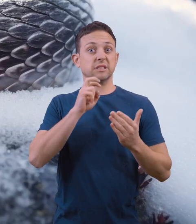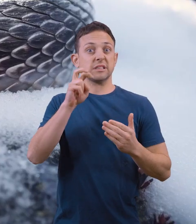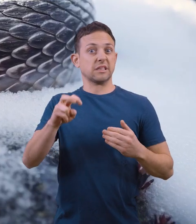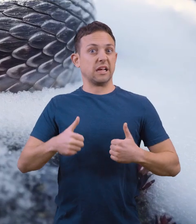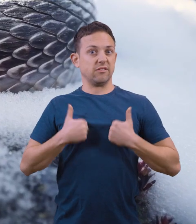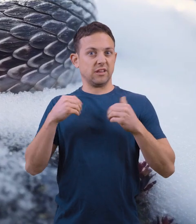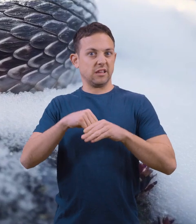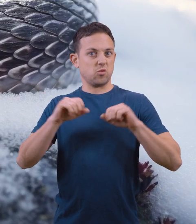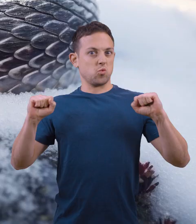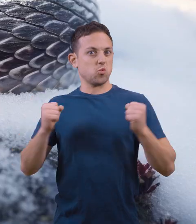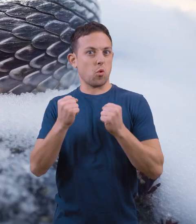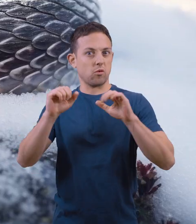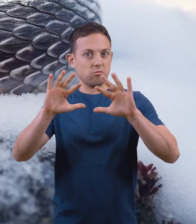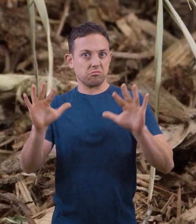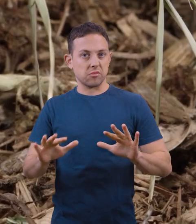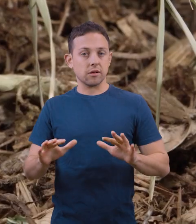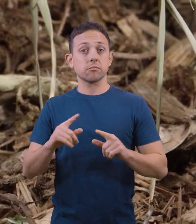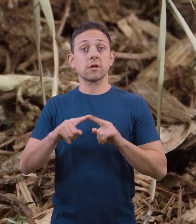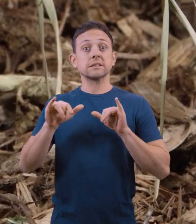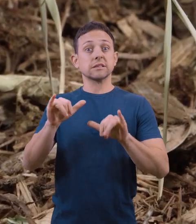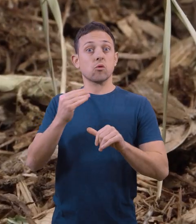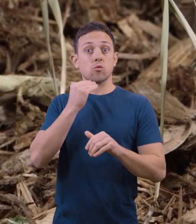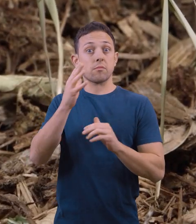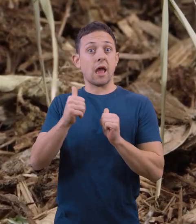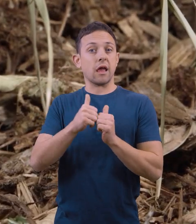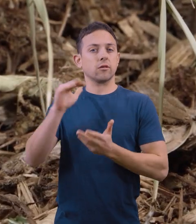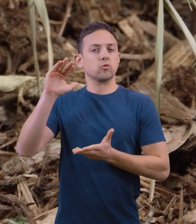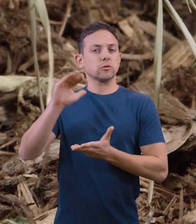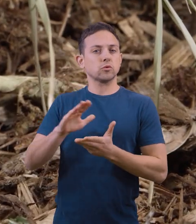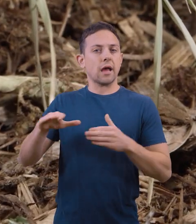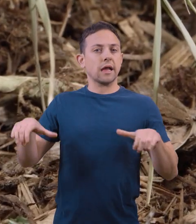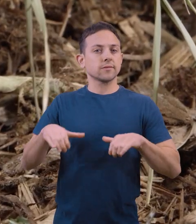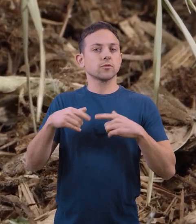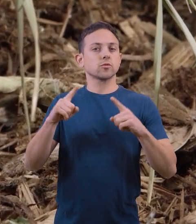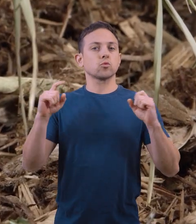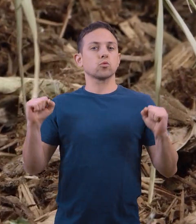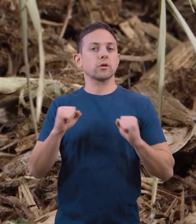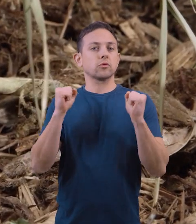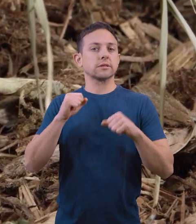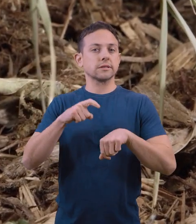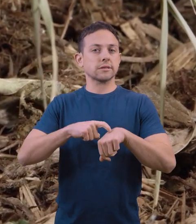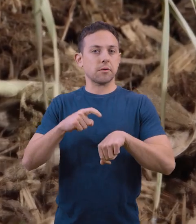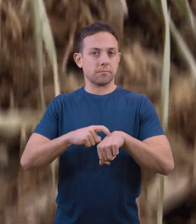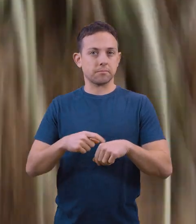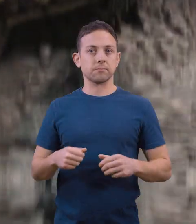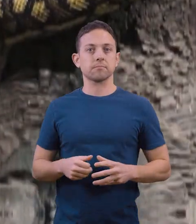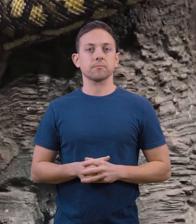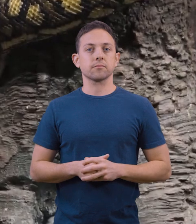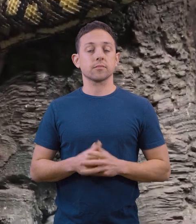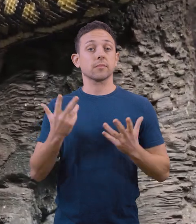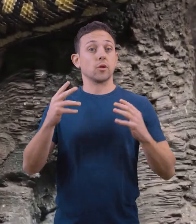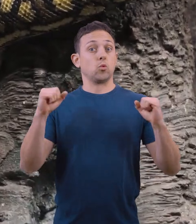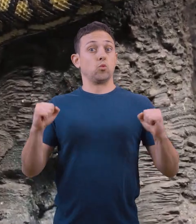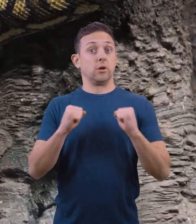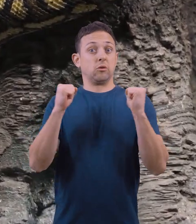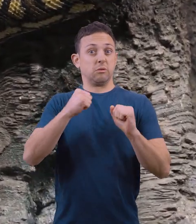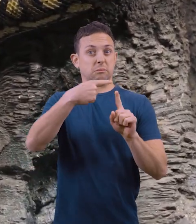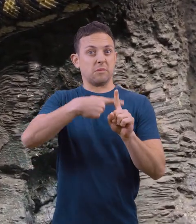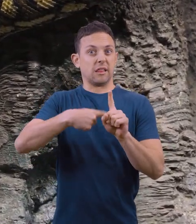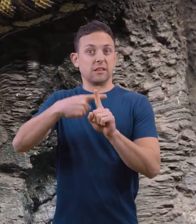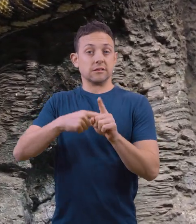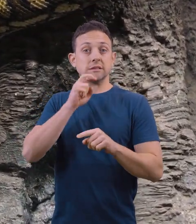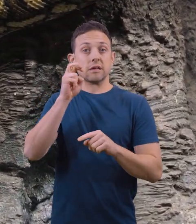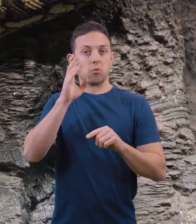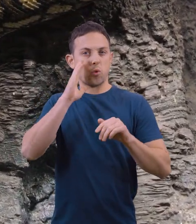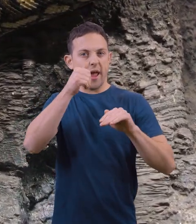Some snakes live in colder climates and stay warm by reducing their activity during the winter months. During the winter